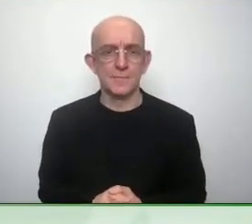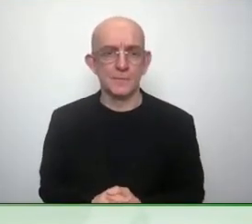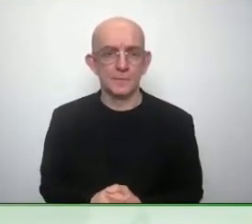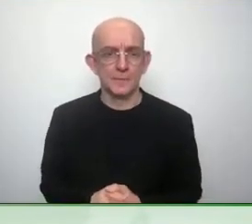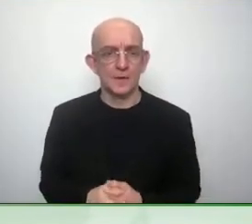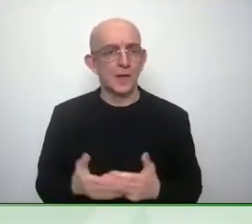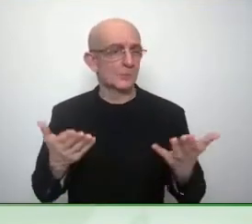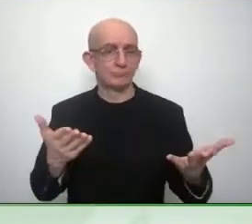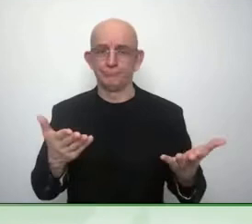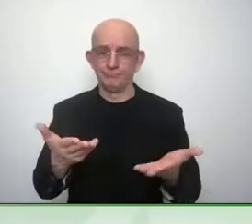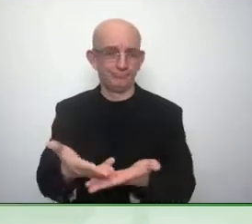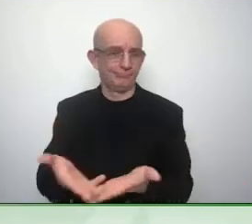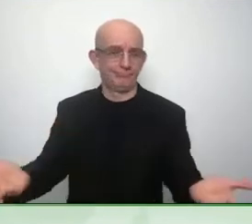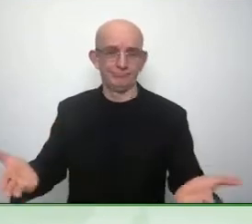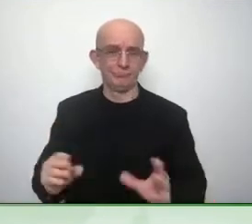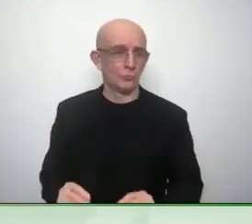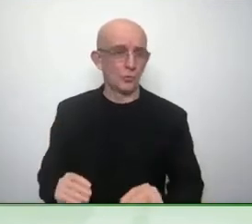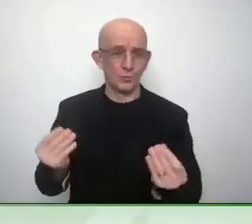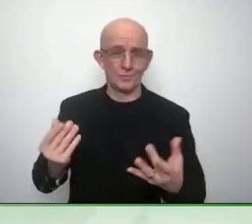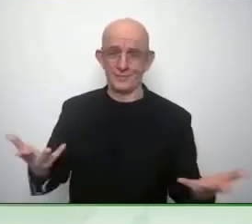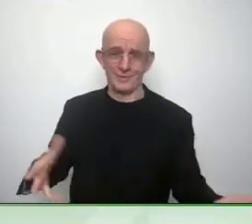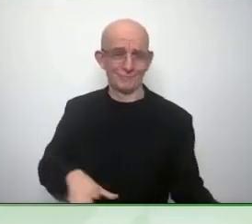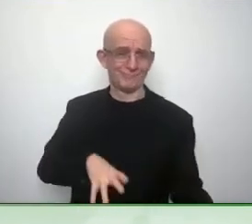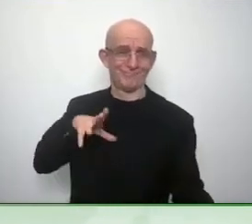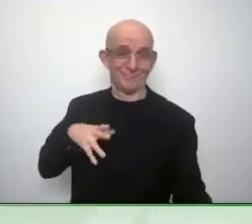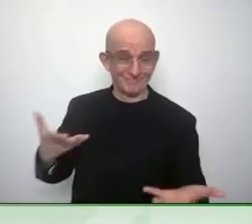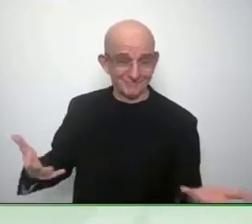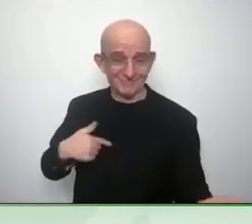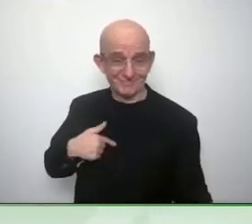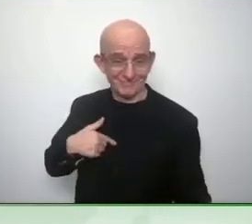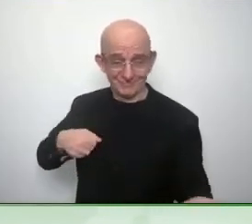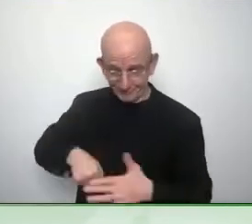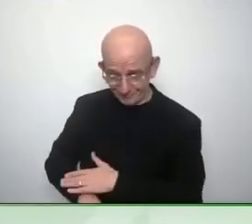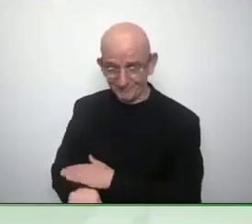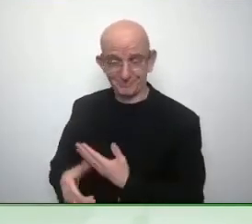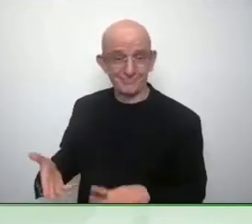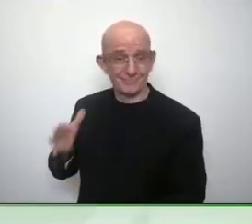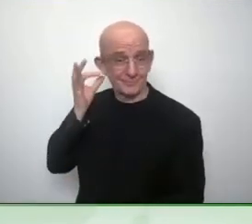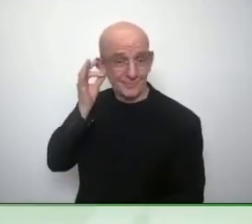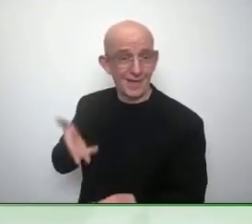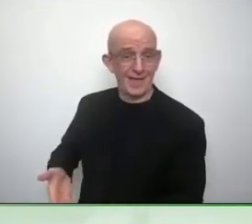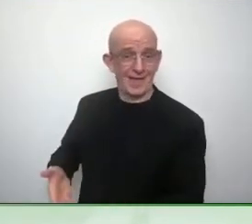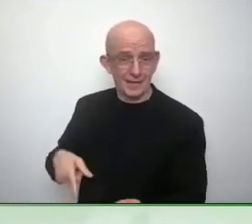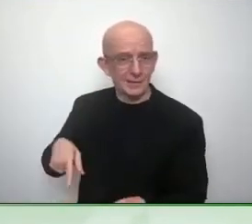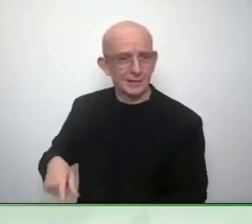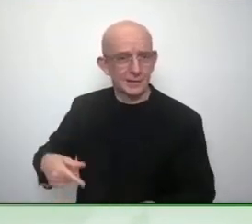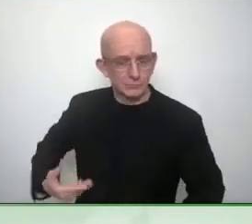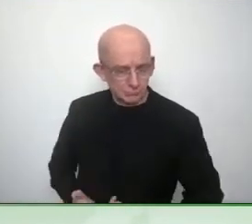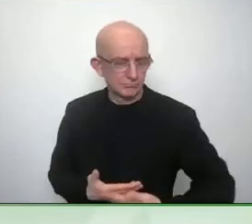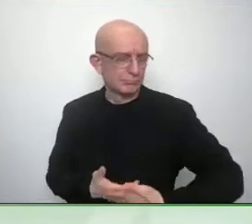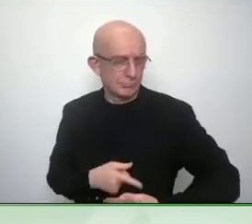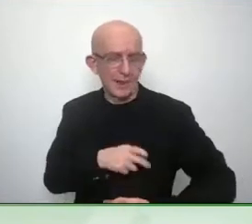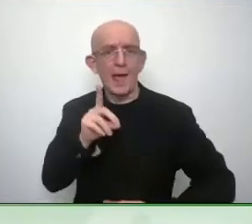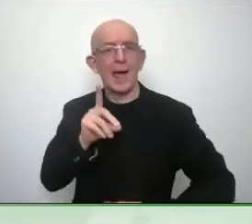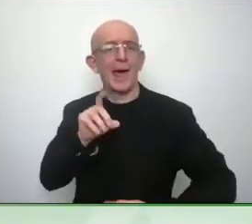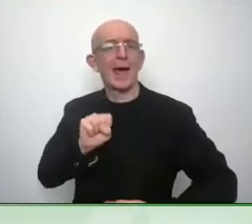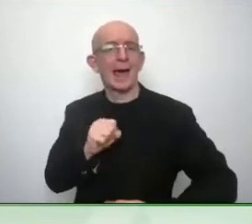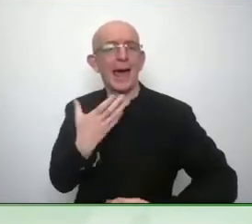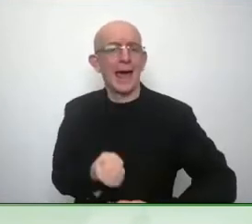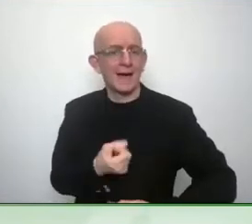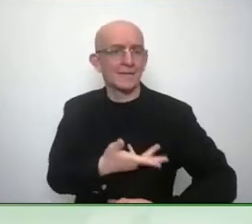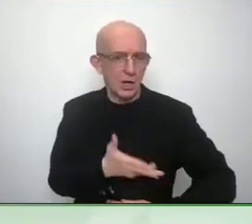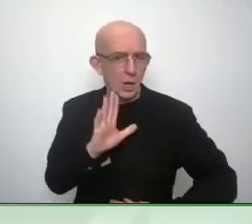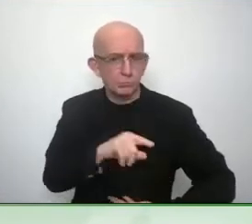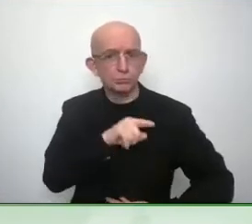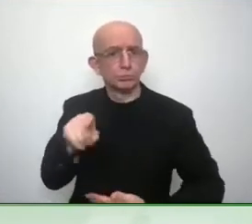the regular stuff you see with kids being mean to each other but Sarah was almost like off limits the kids knew that it